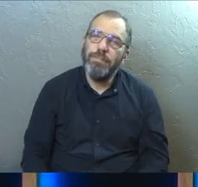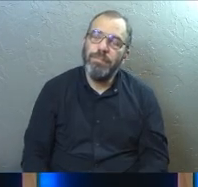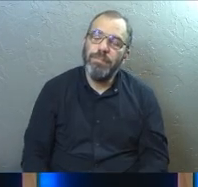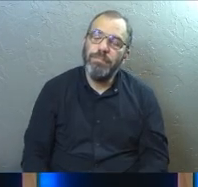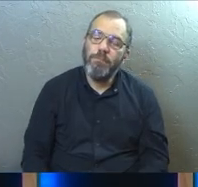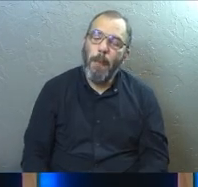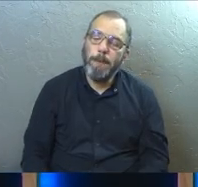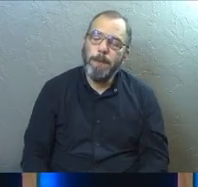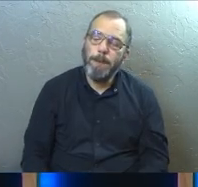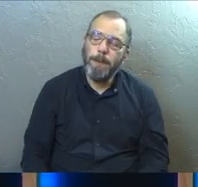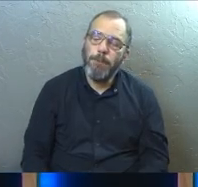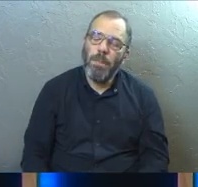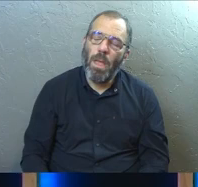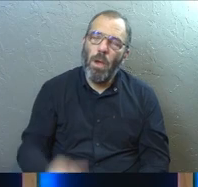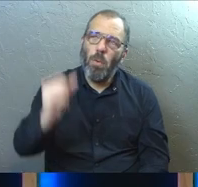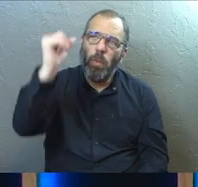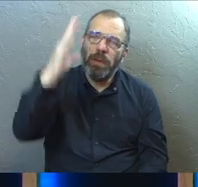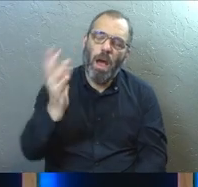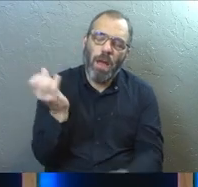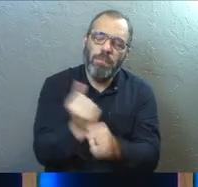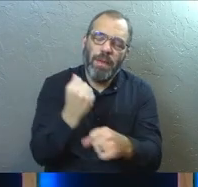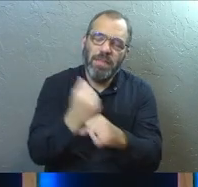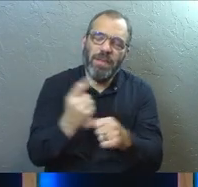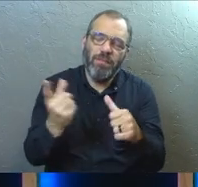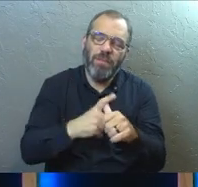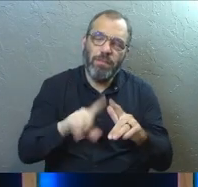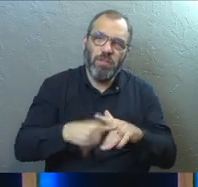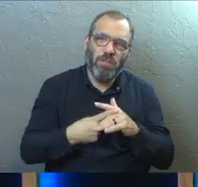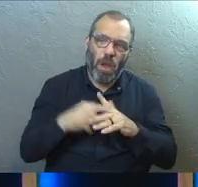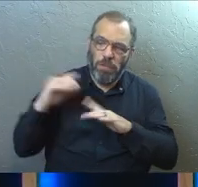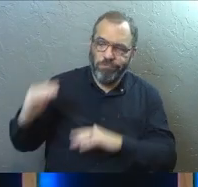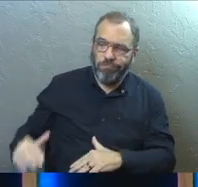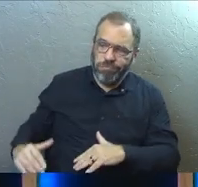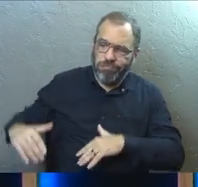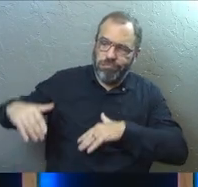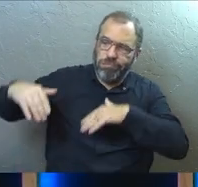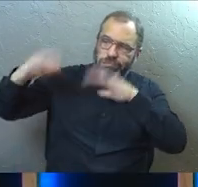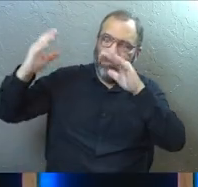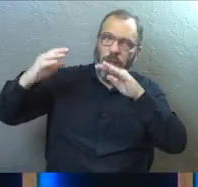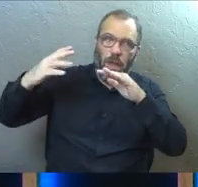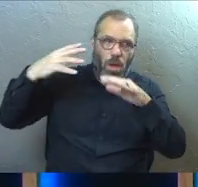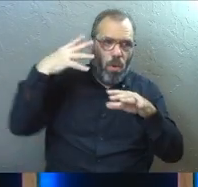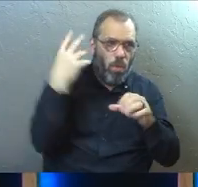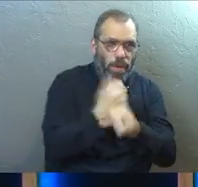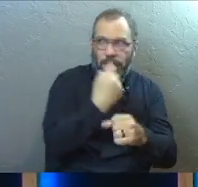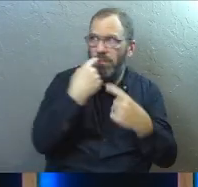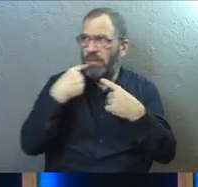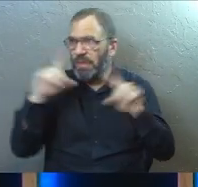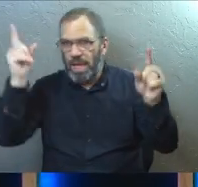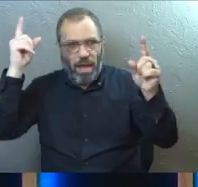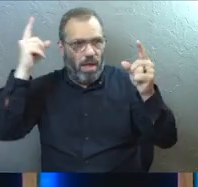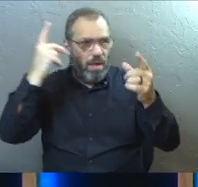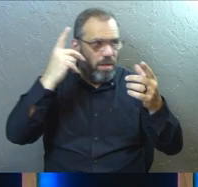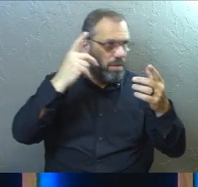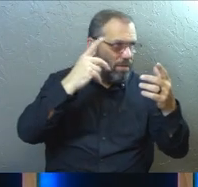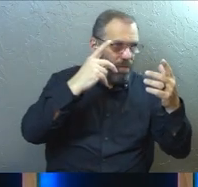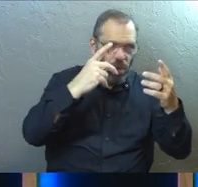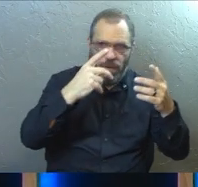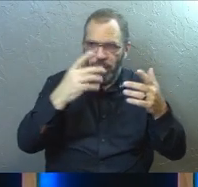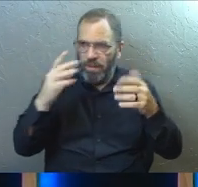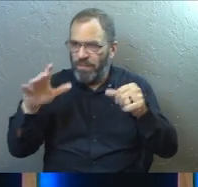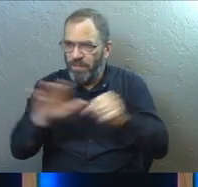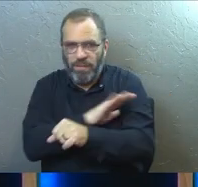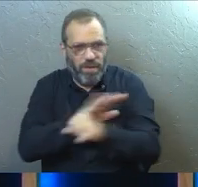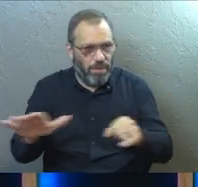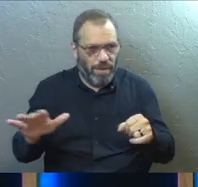This one, when God shapes it from the beginning and God defines what winning or success or fulfillment looks like